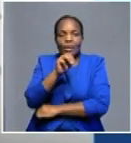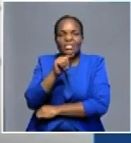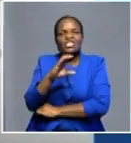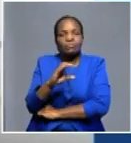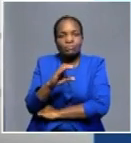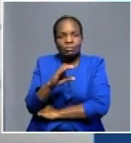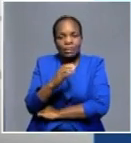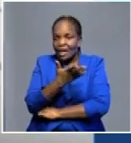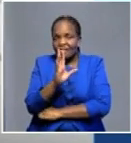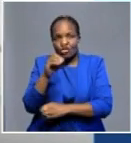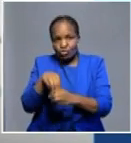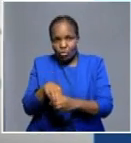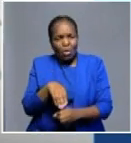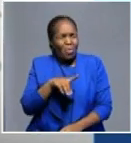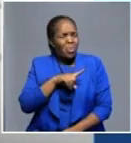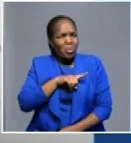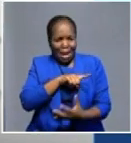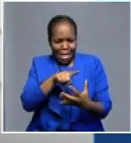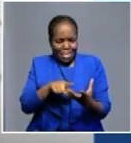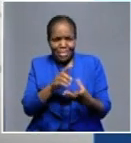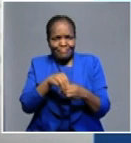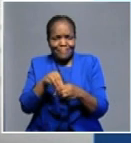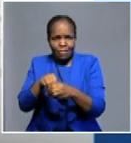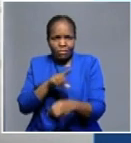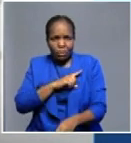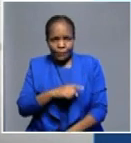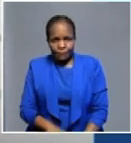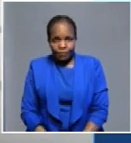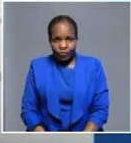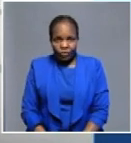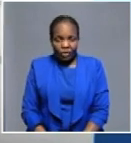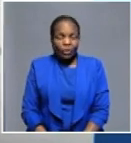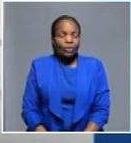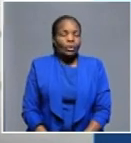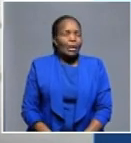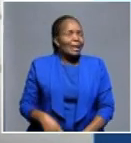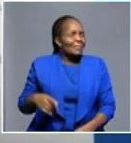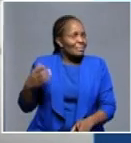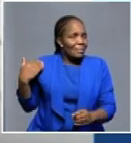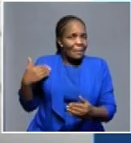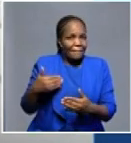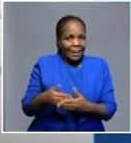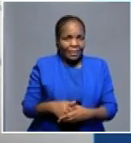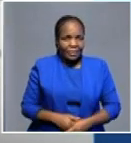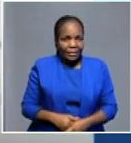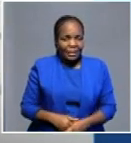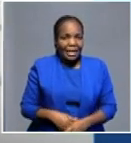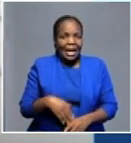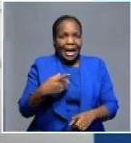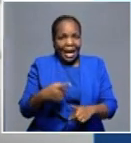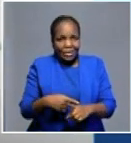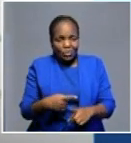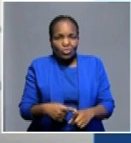reason being that the situation in the public transport has been worsened by the illegal transportation of